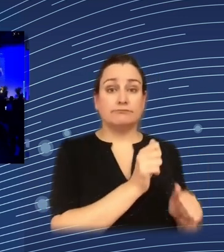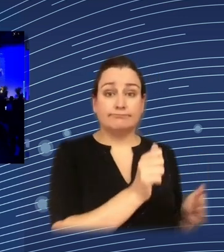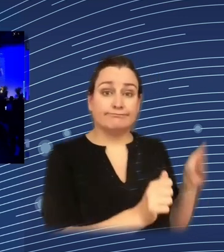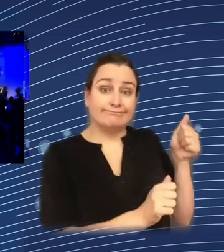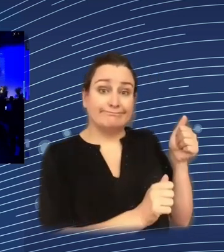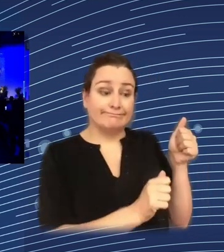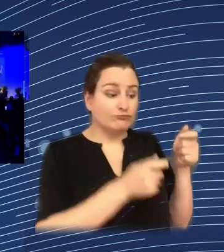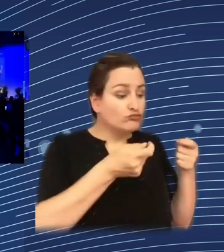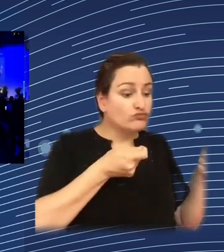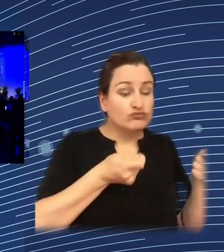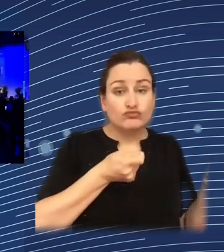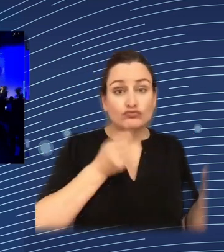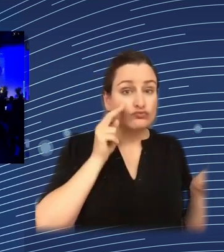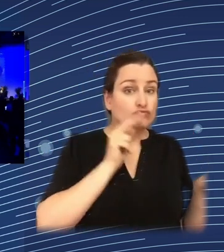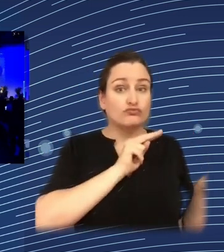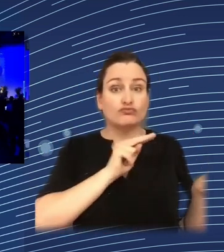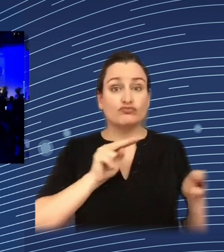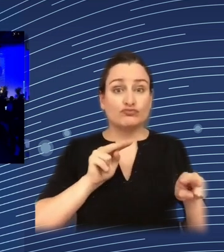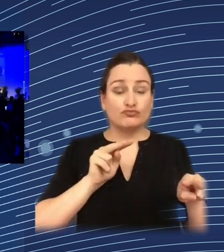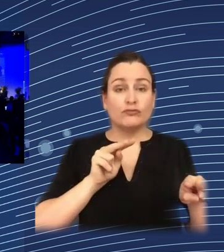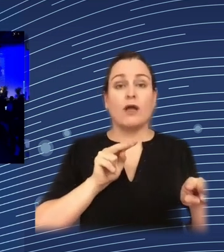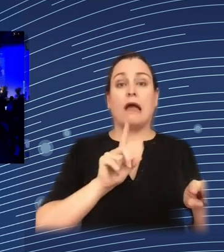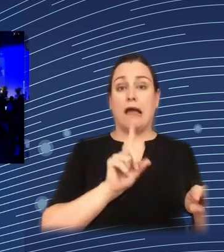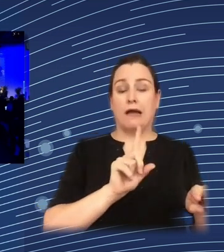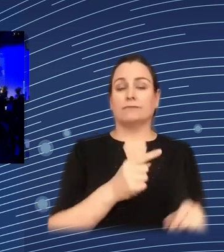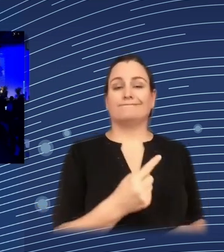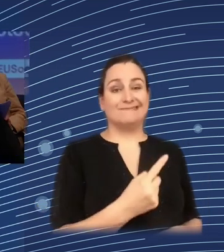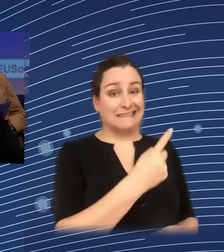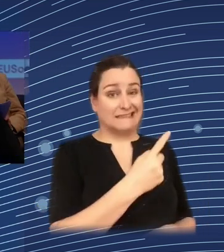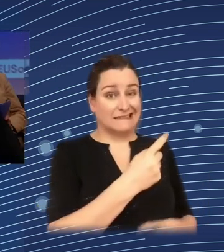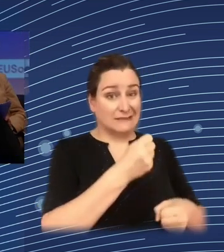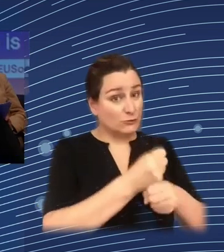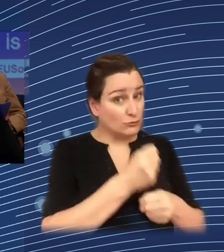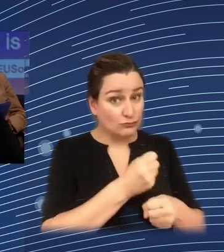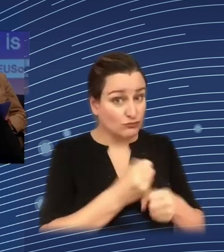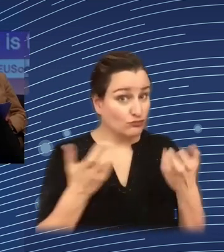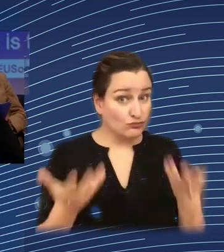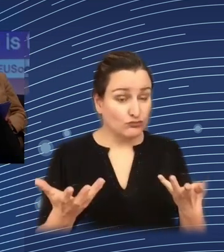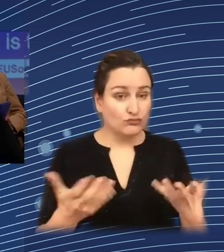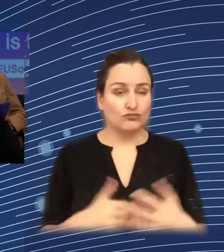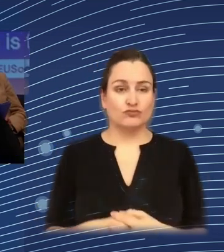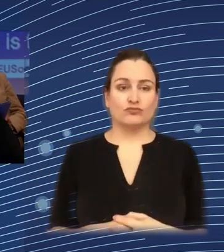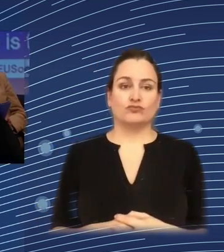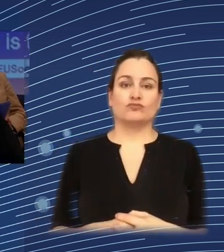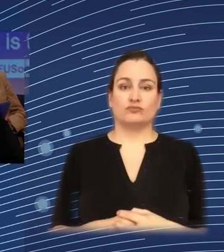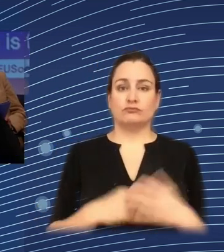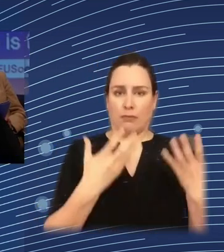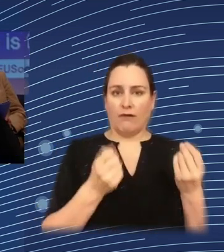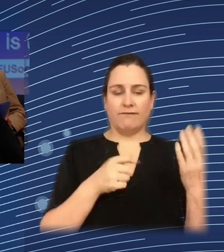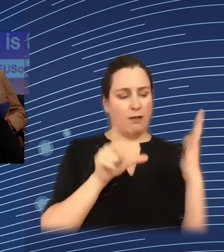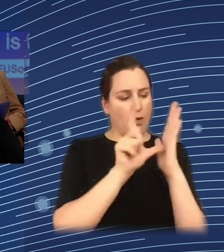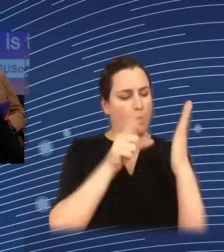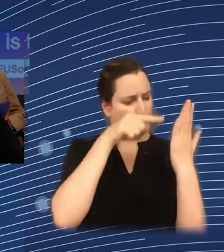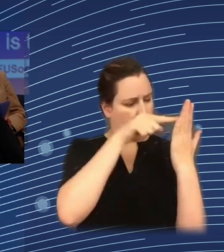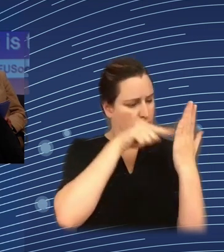authorities what they do is to apply applicable law and that's